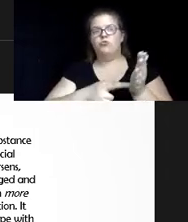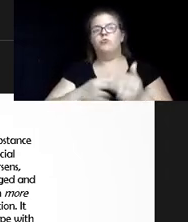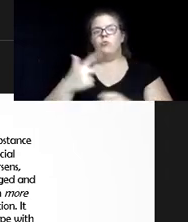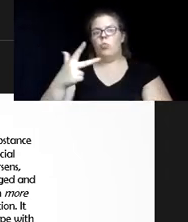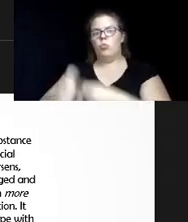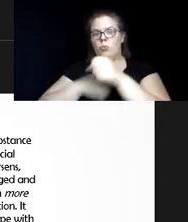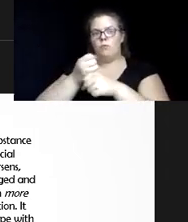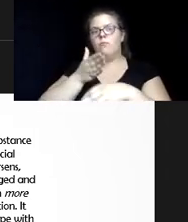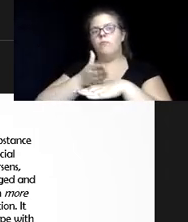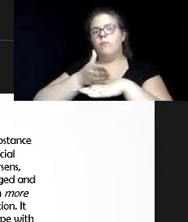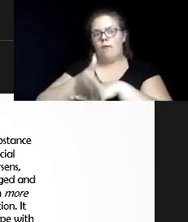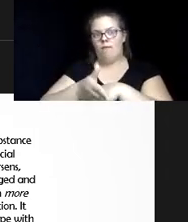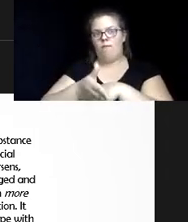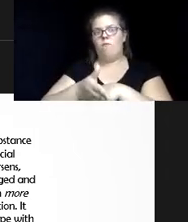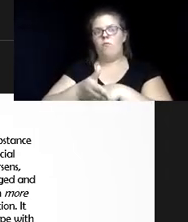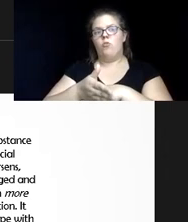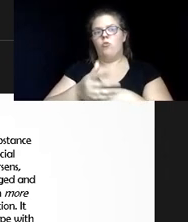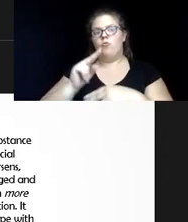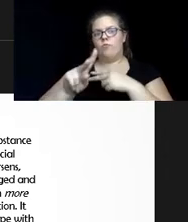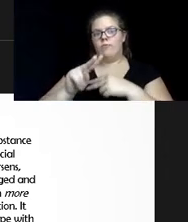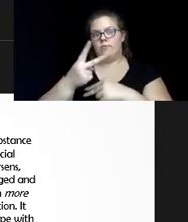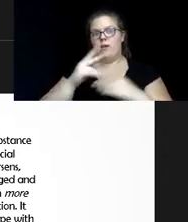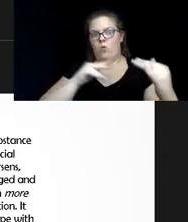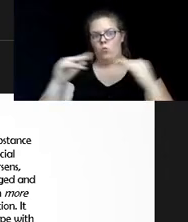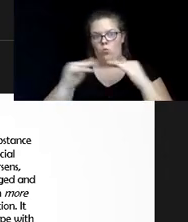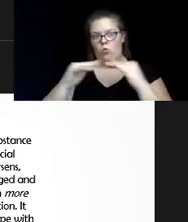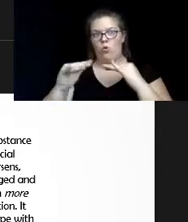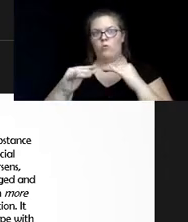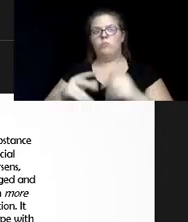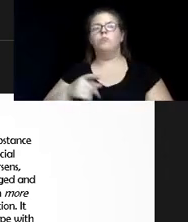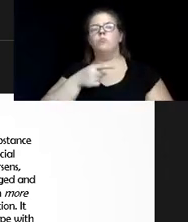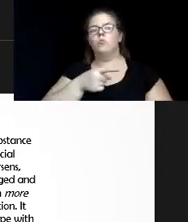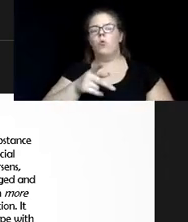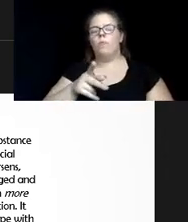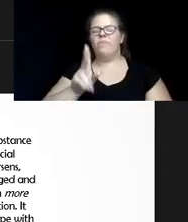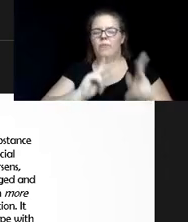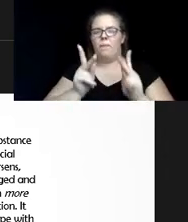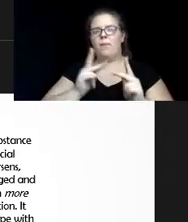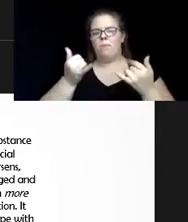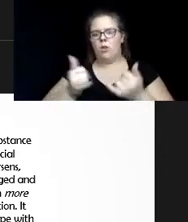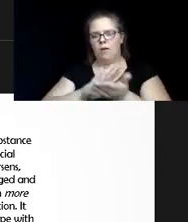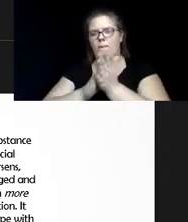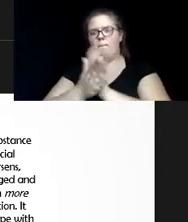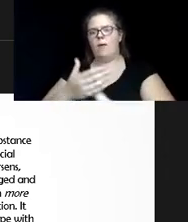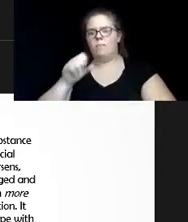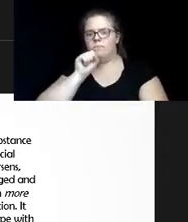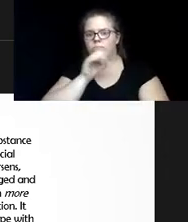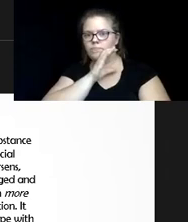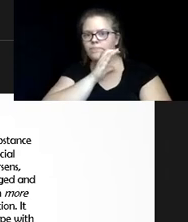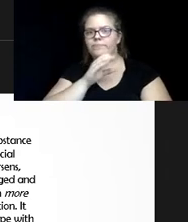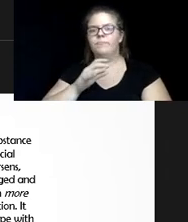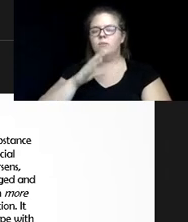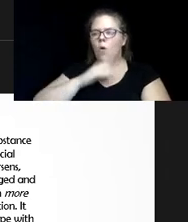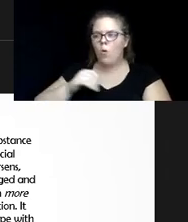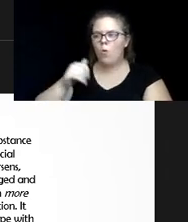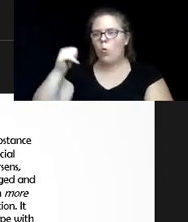the Second World War. So these are the people that are becoming of age, becoming older adults